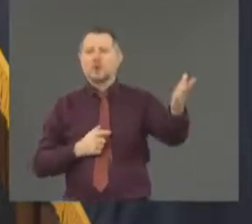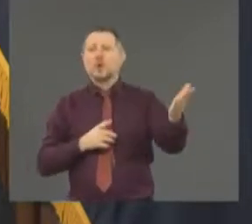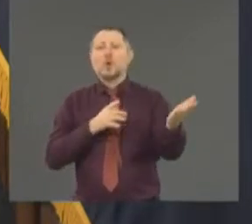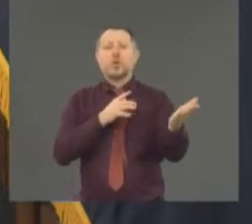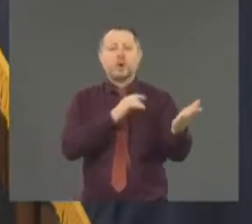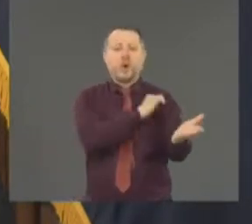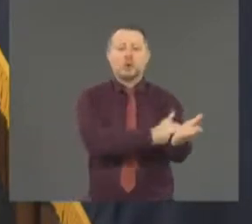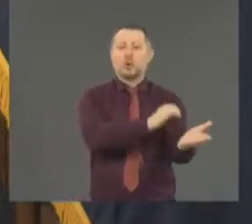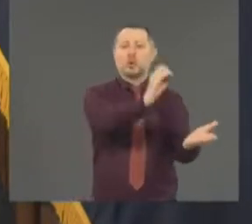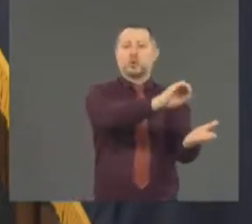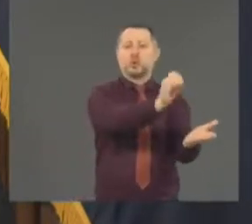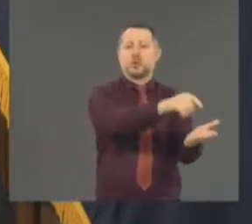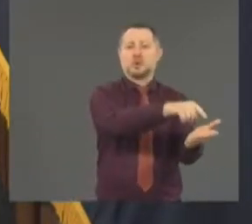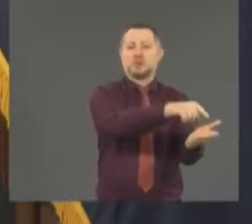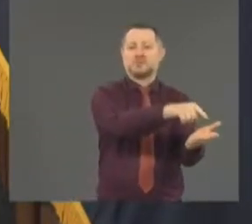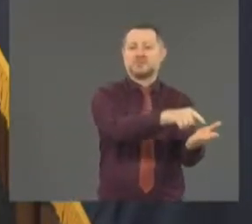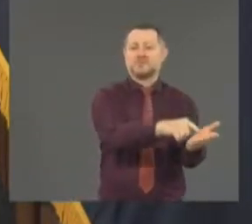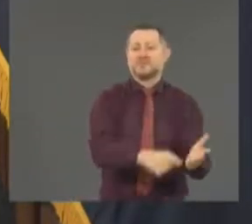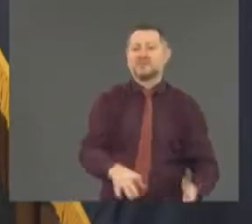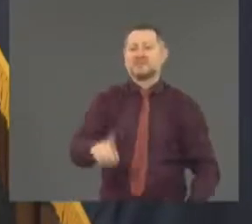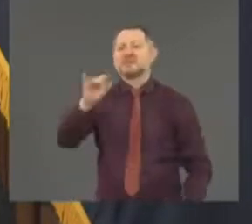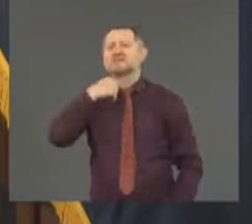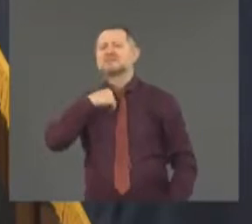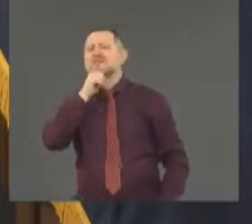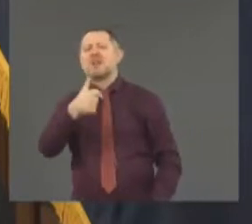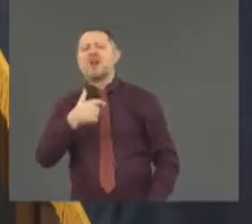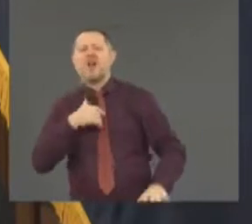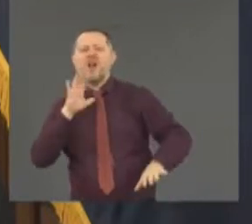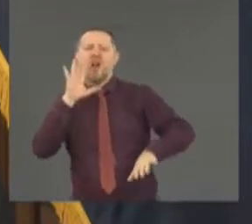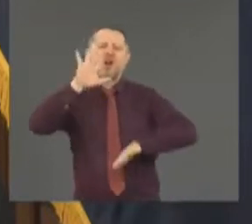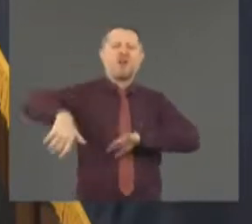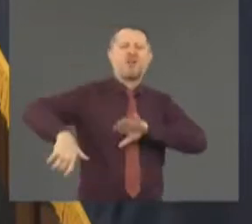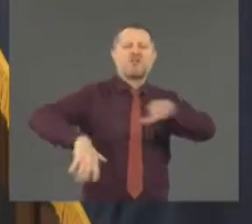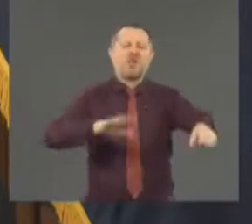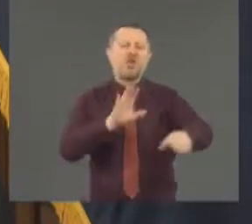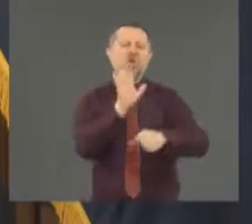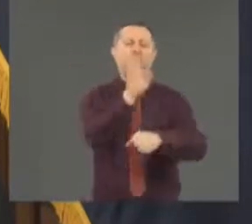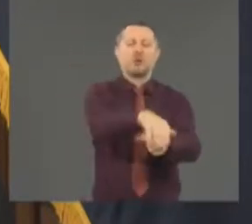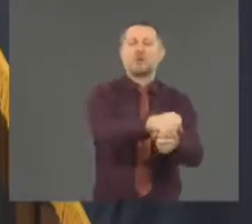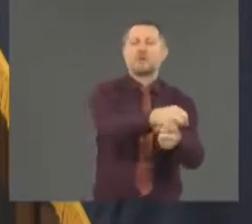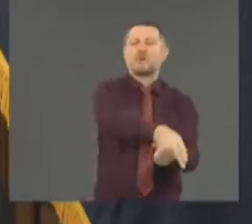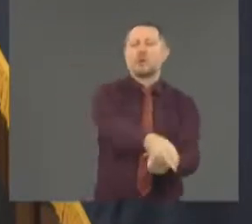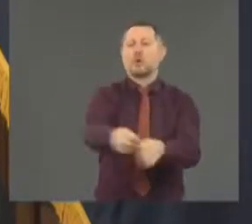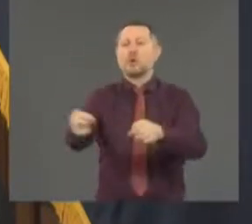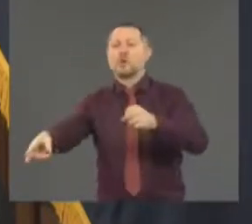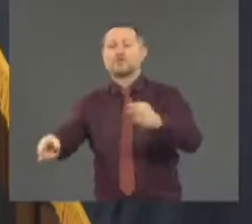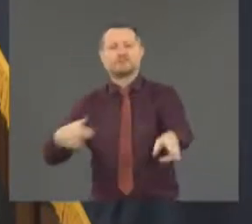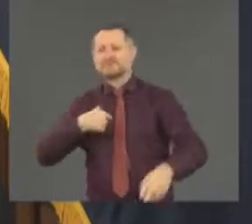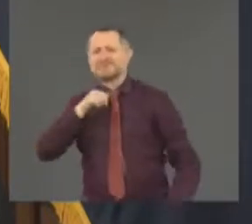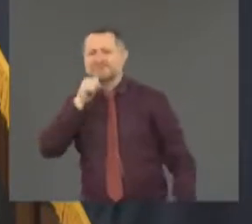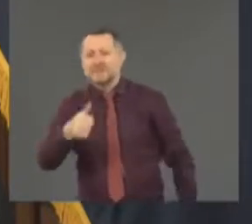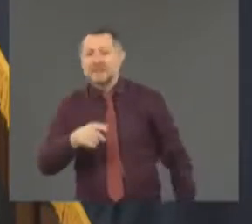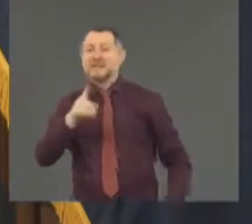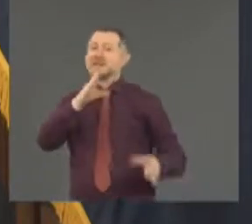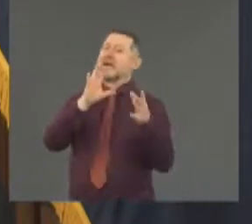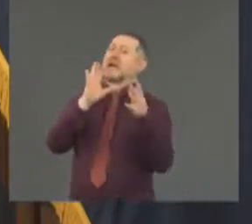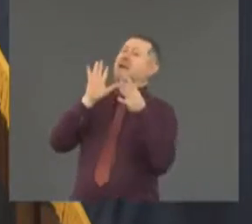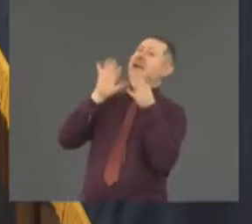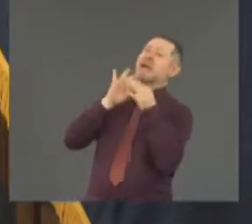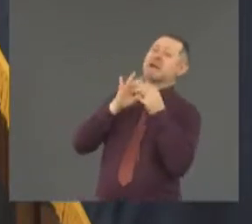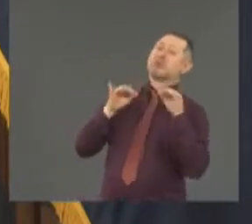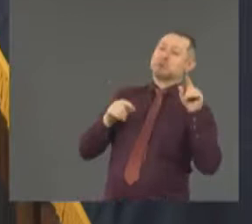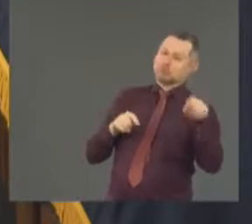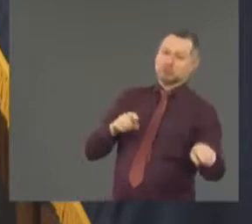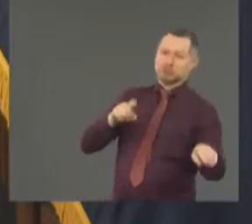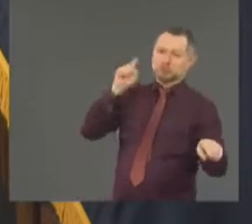overrule the mayor. He said this should happen except he had no authority to make